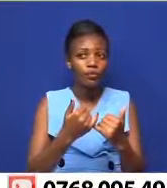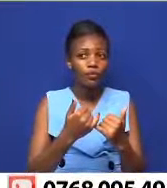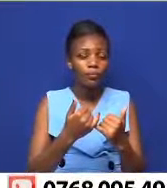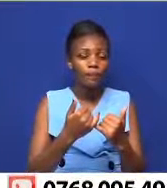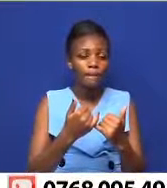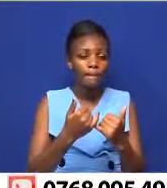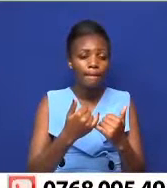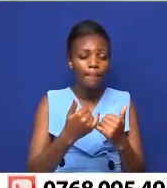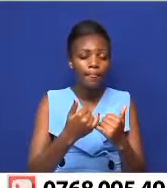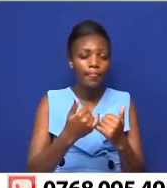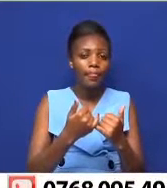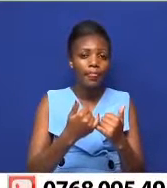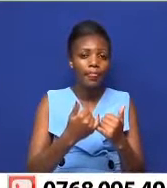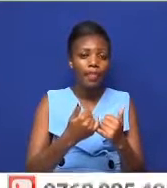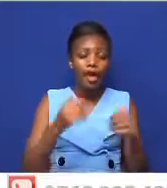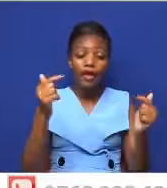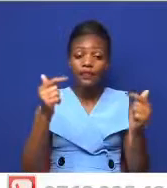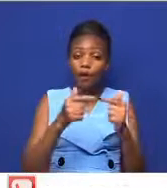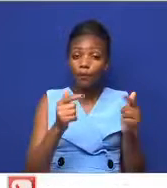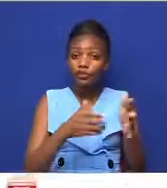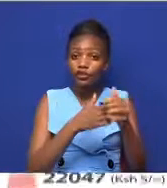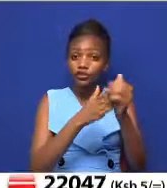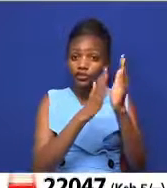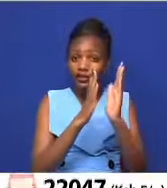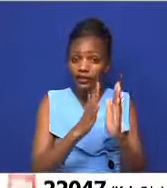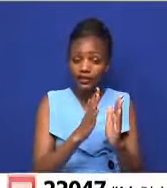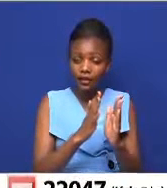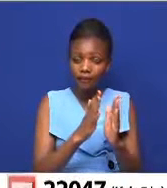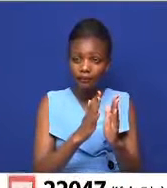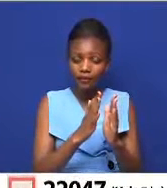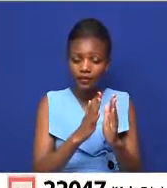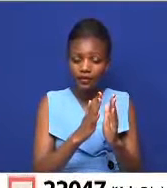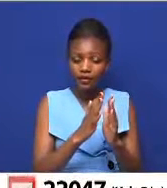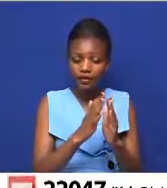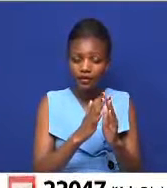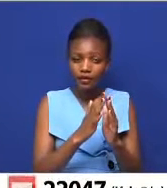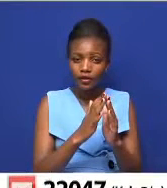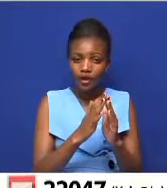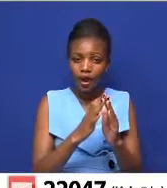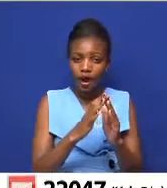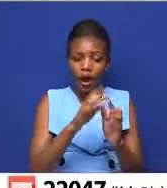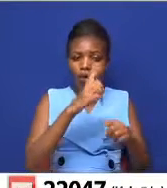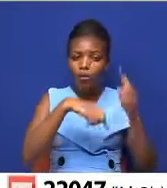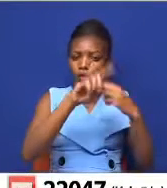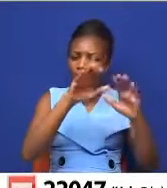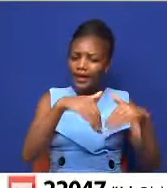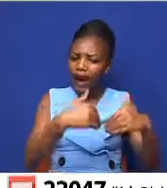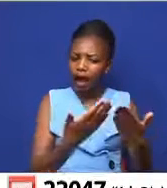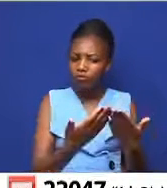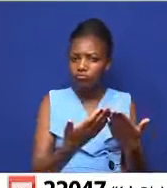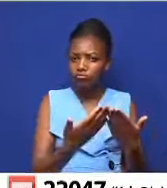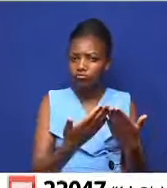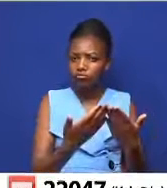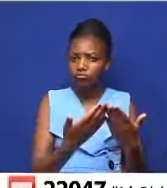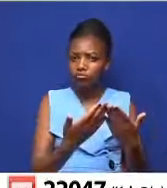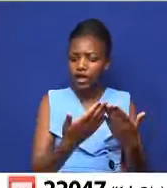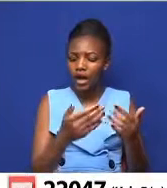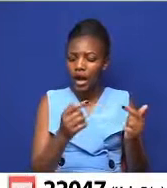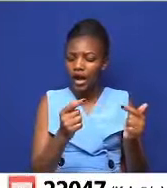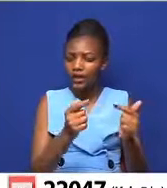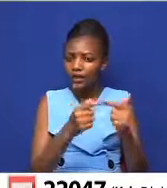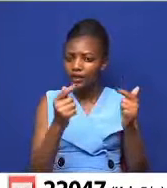of the opposition leader or the opposition candidate winning this election against the